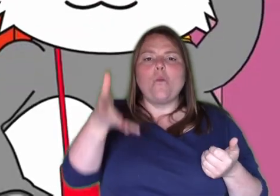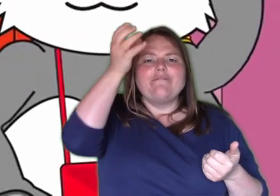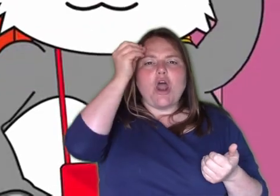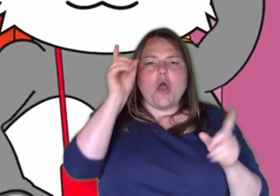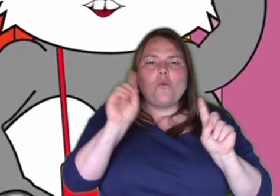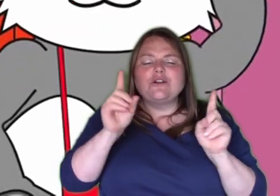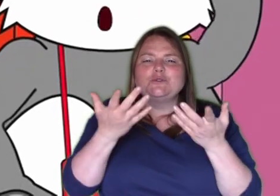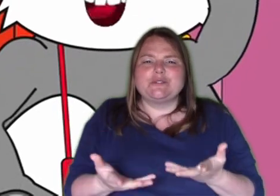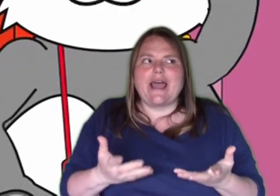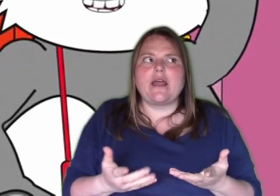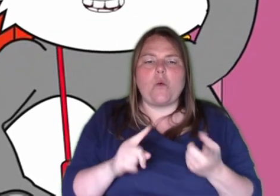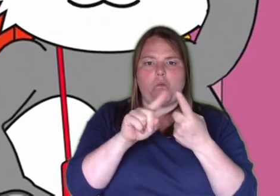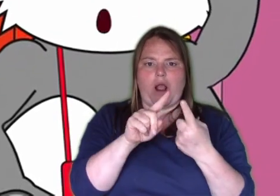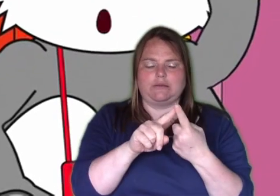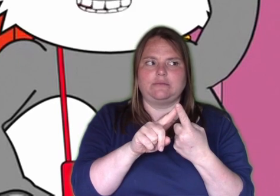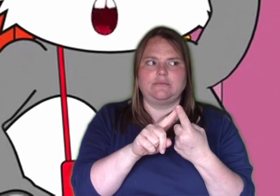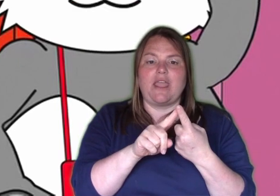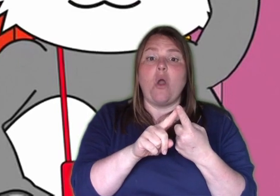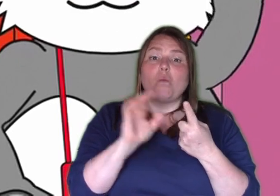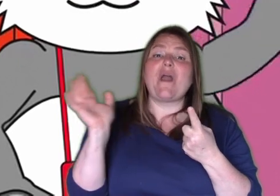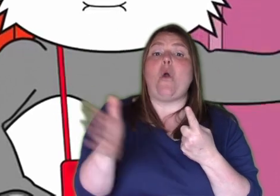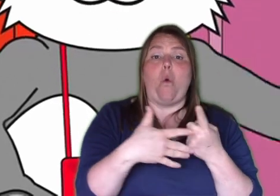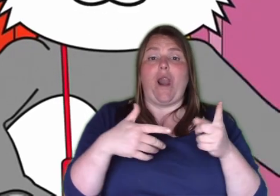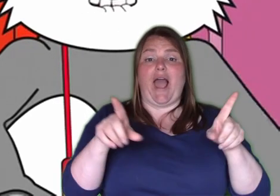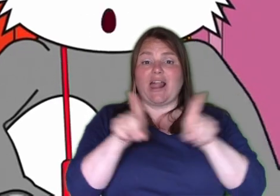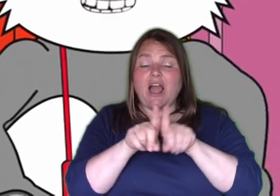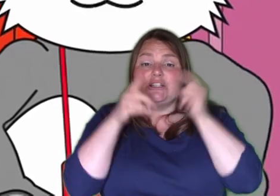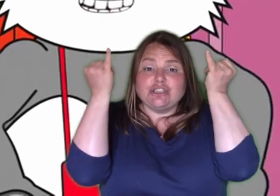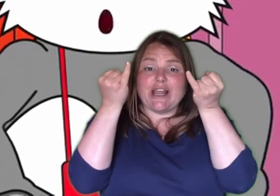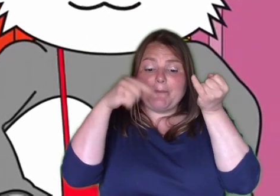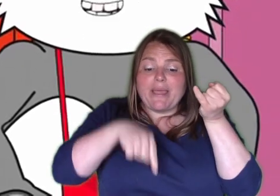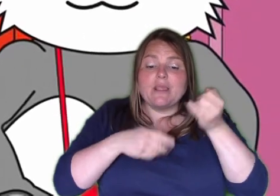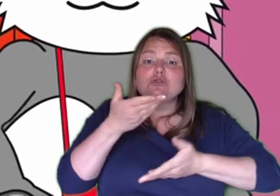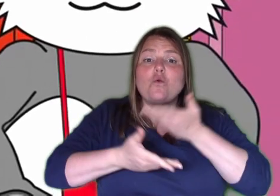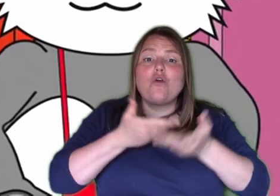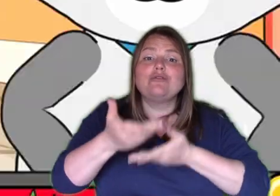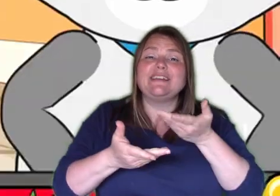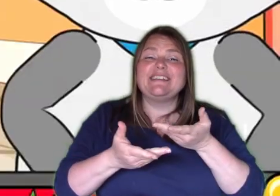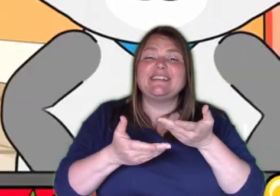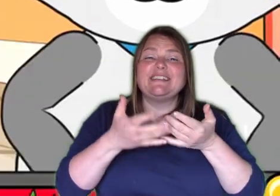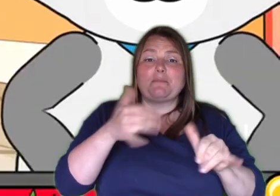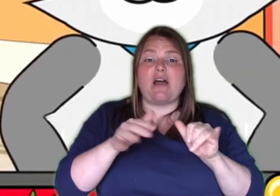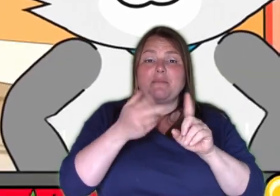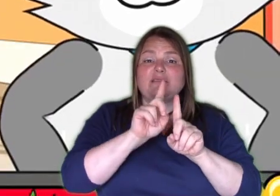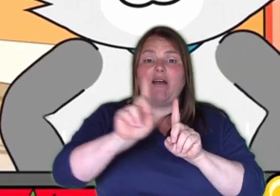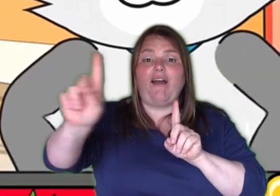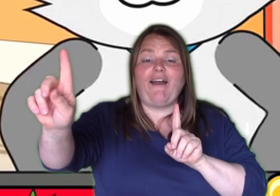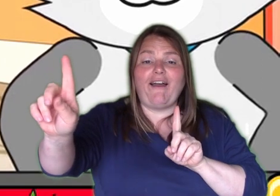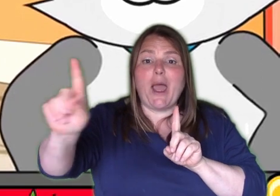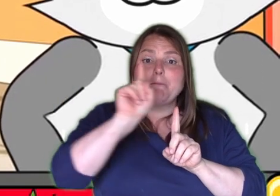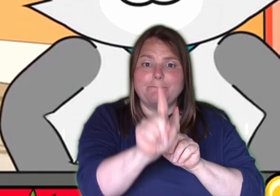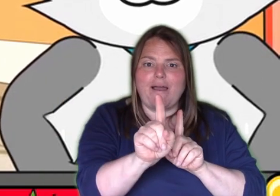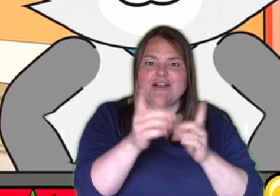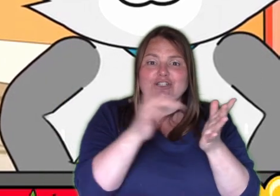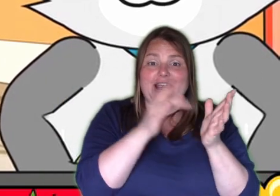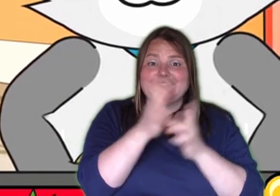Number one, that we are all like sheep in this story and quite often get lost. But Jesus comes to